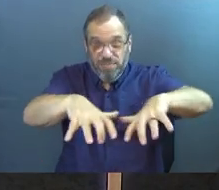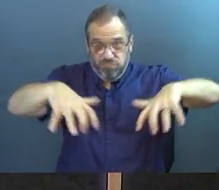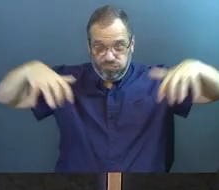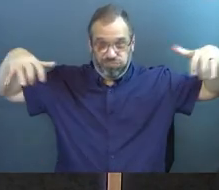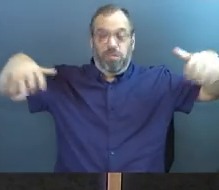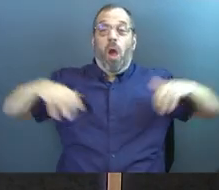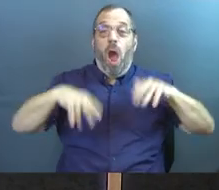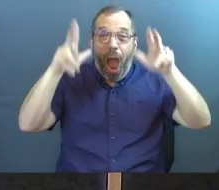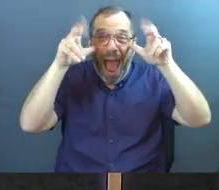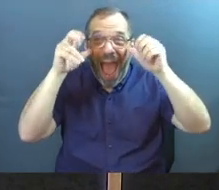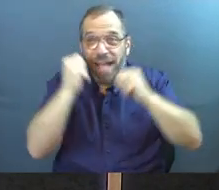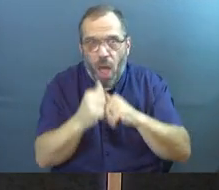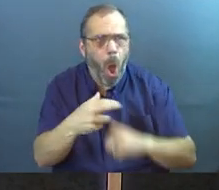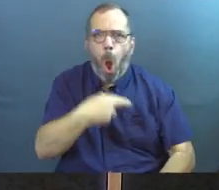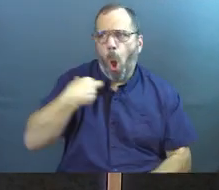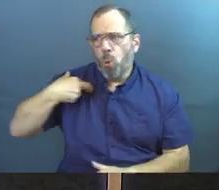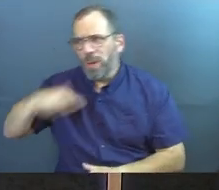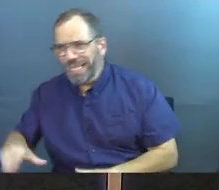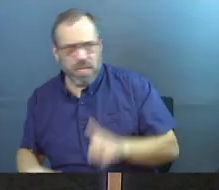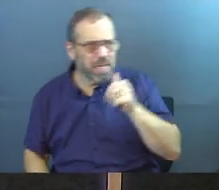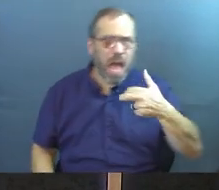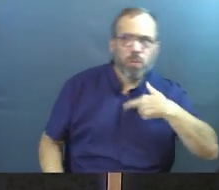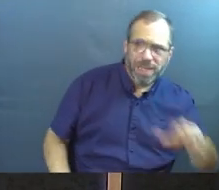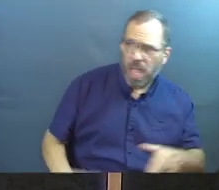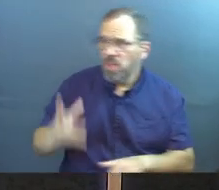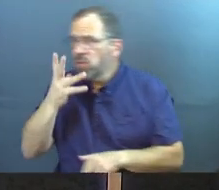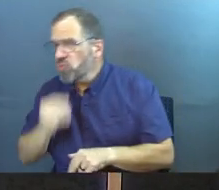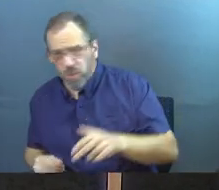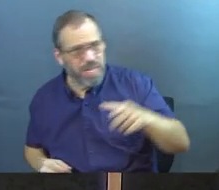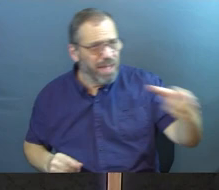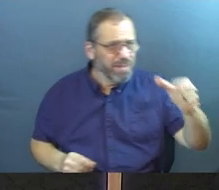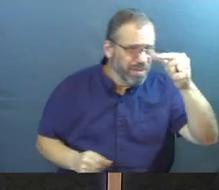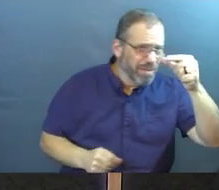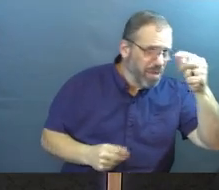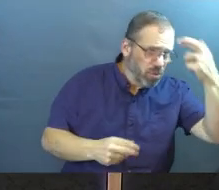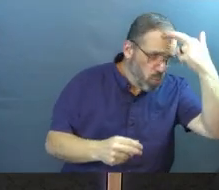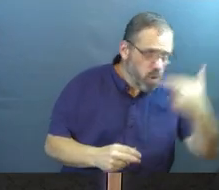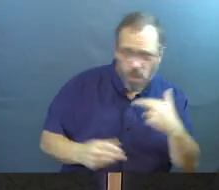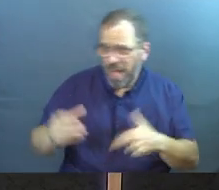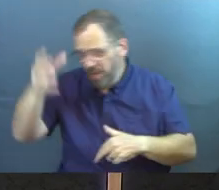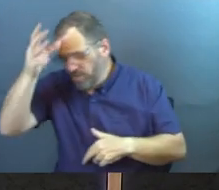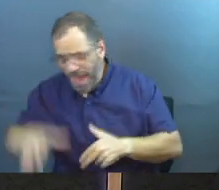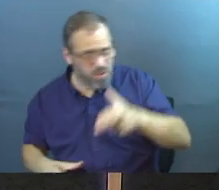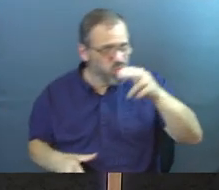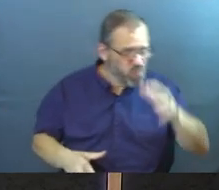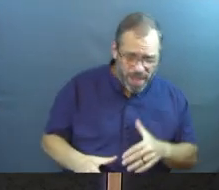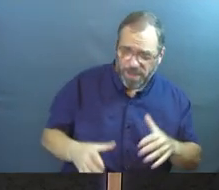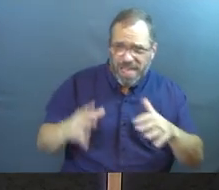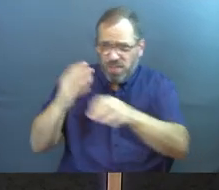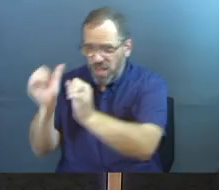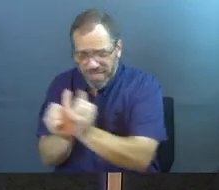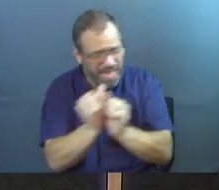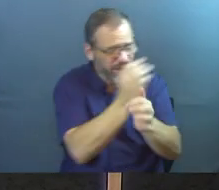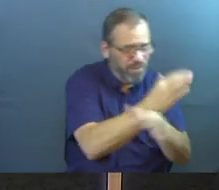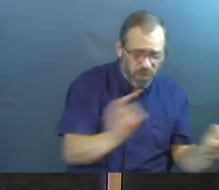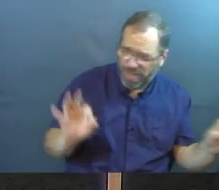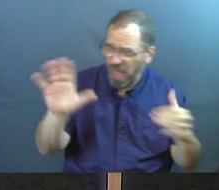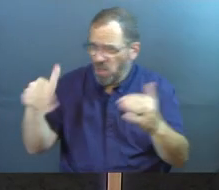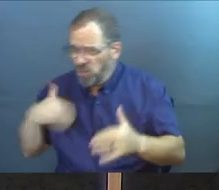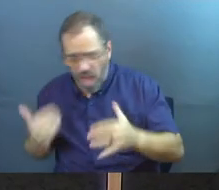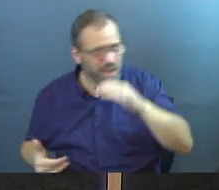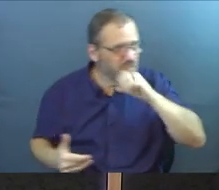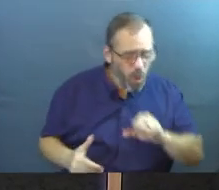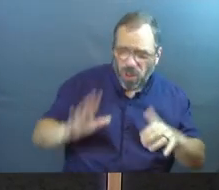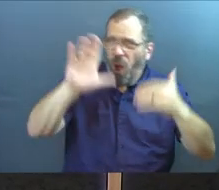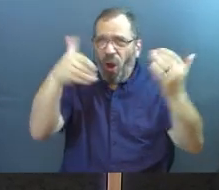to Jesus. There's religious people and non-religious people. There's Jewish people. There's Roman people. There's men and women. There's slaves and free. There's